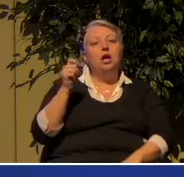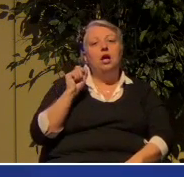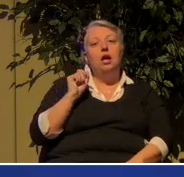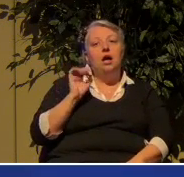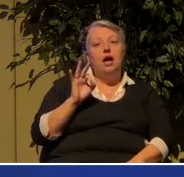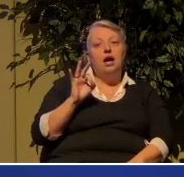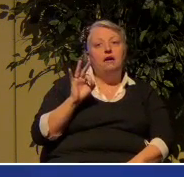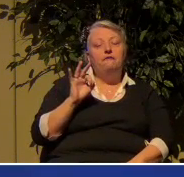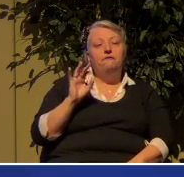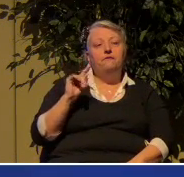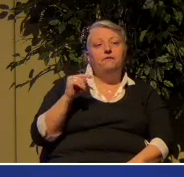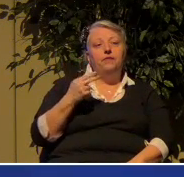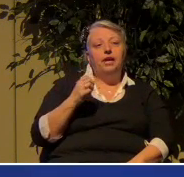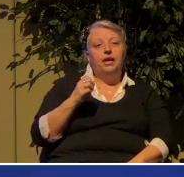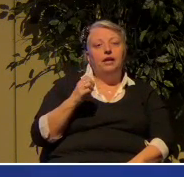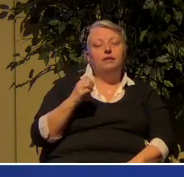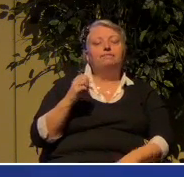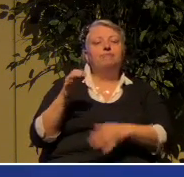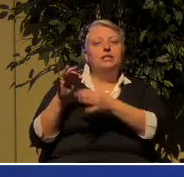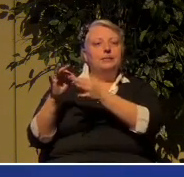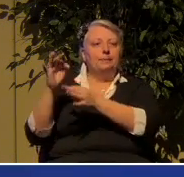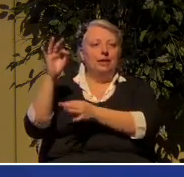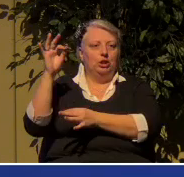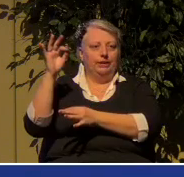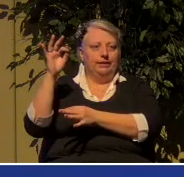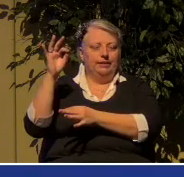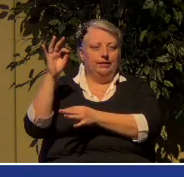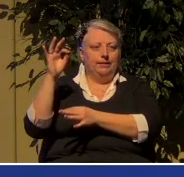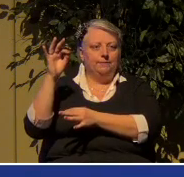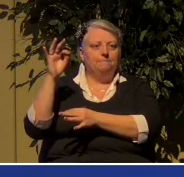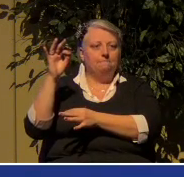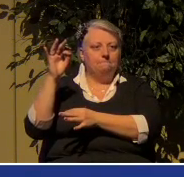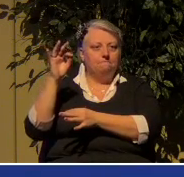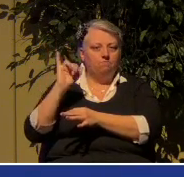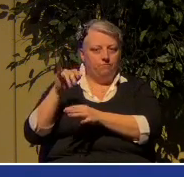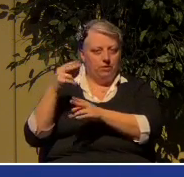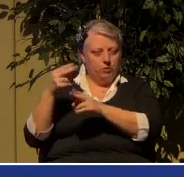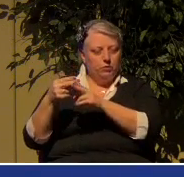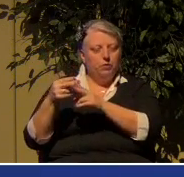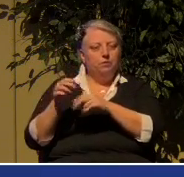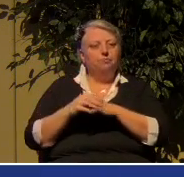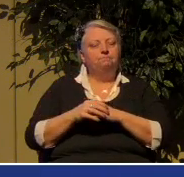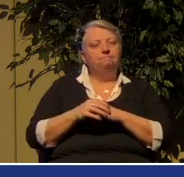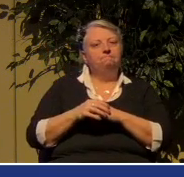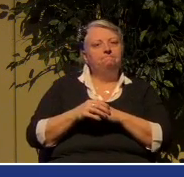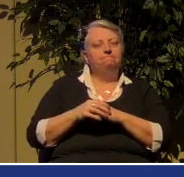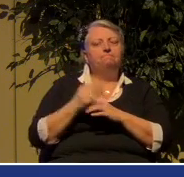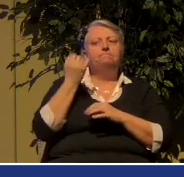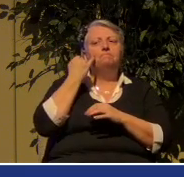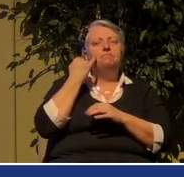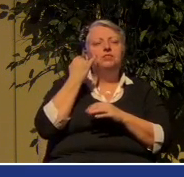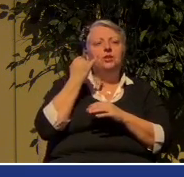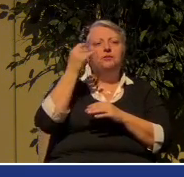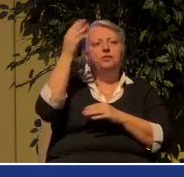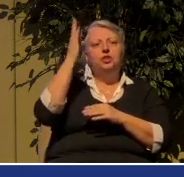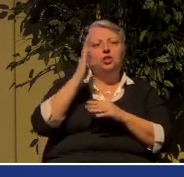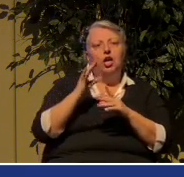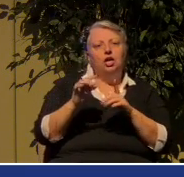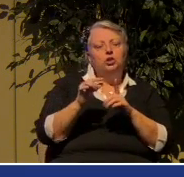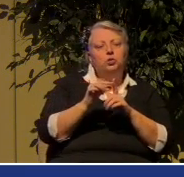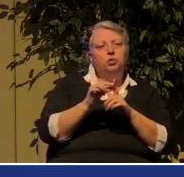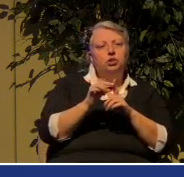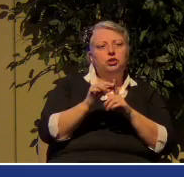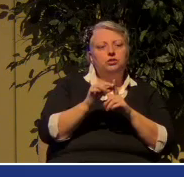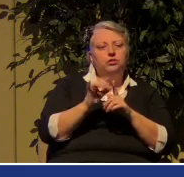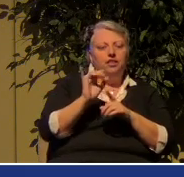Spirit. Spirit. If the word of God is the letters